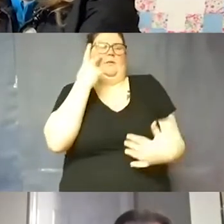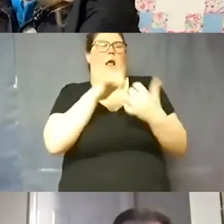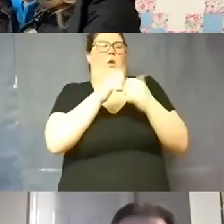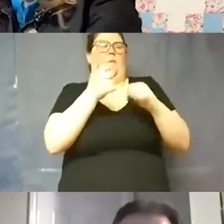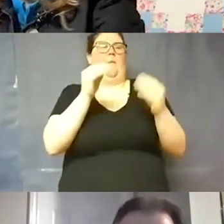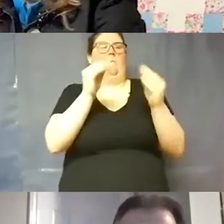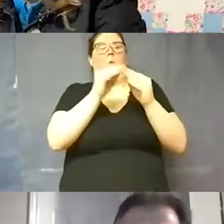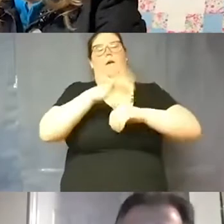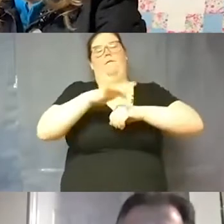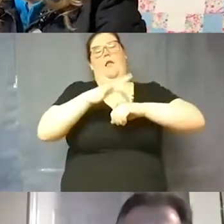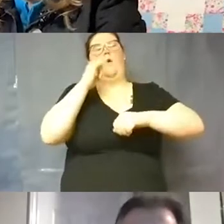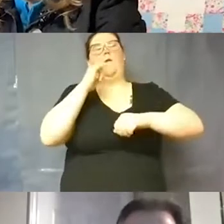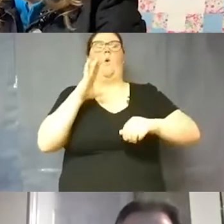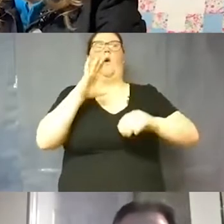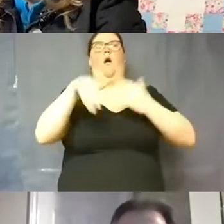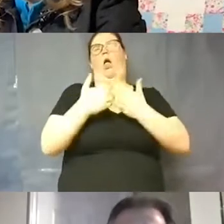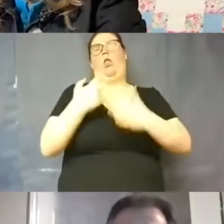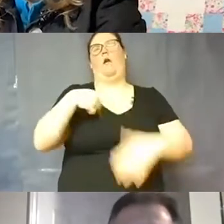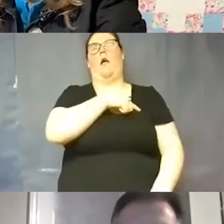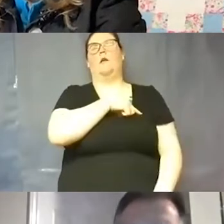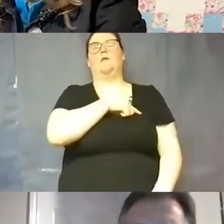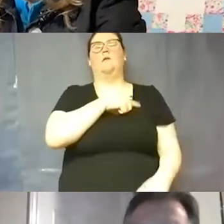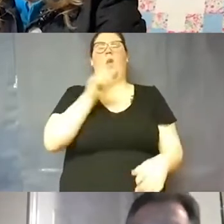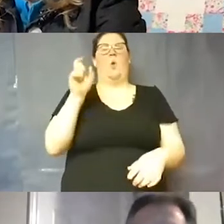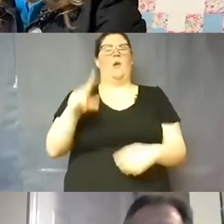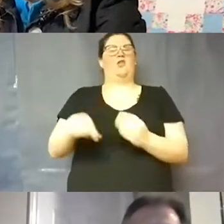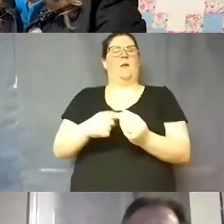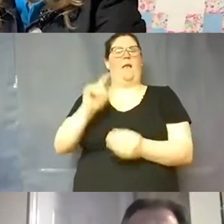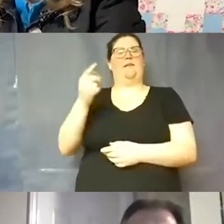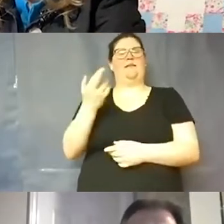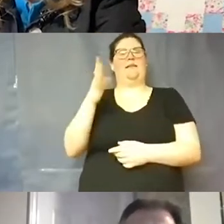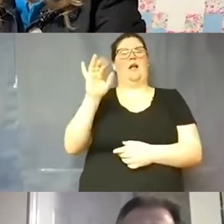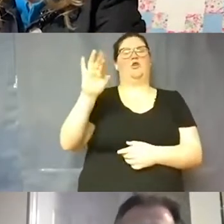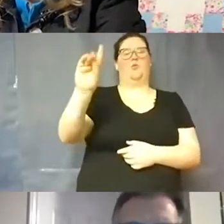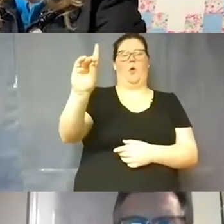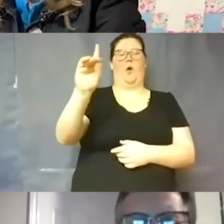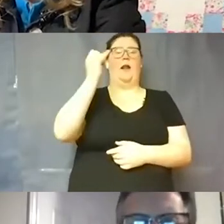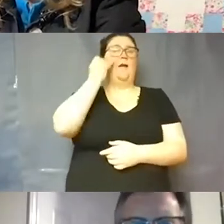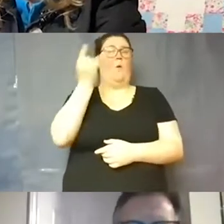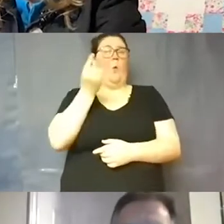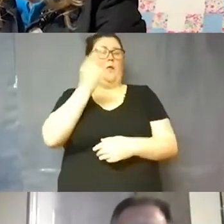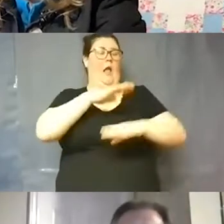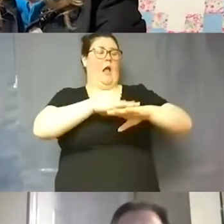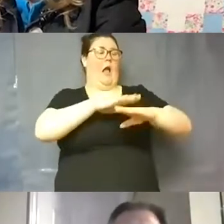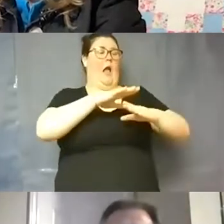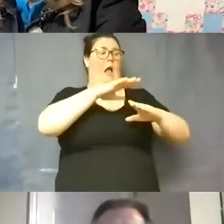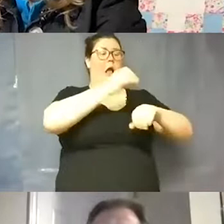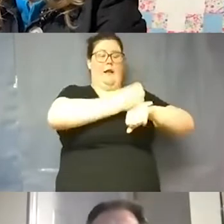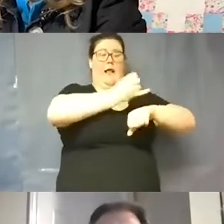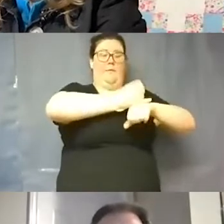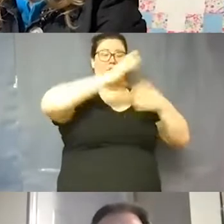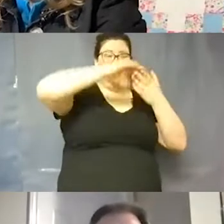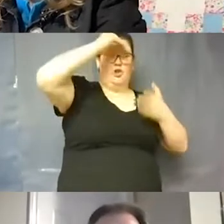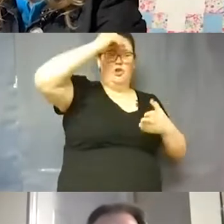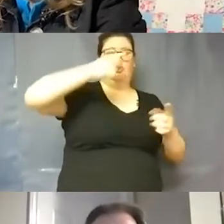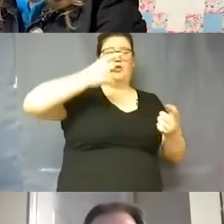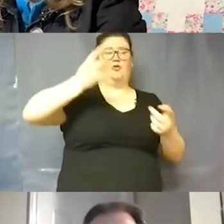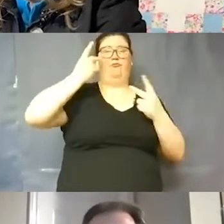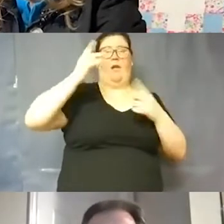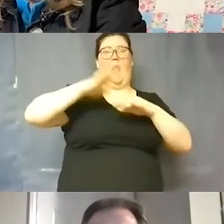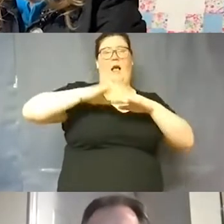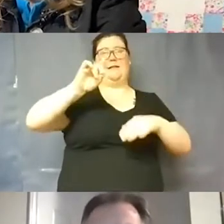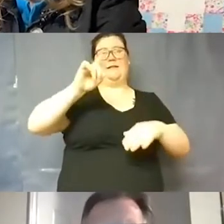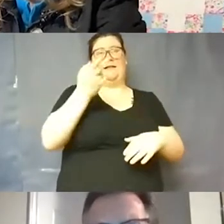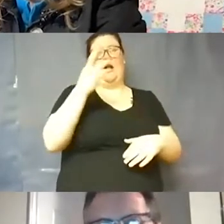Great. Here's a question about the dashboard. If only on-campus learners are reflected on the dashboard, are virtual learners who are